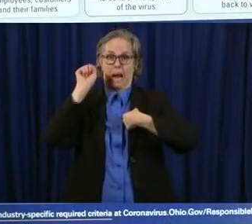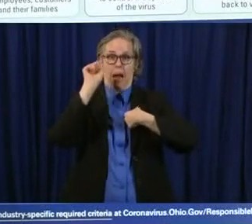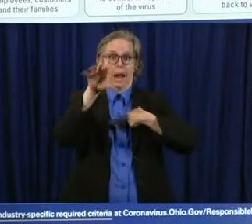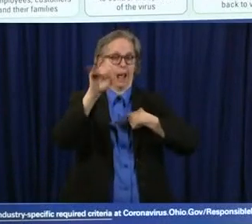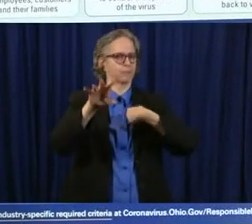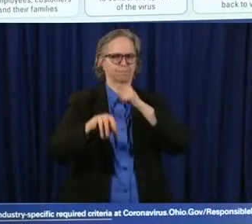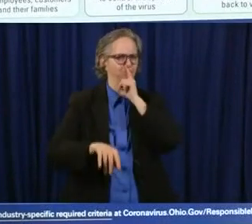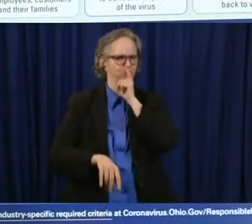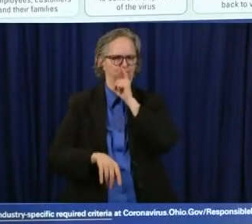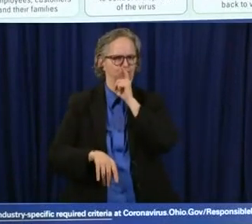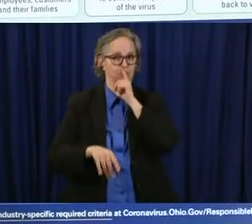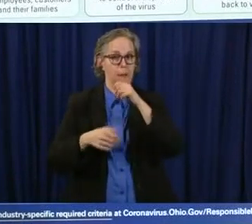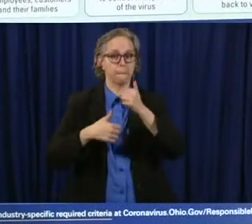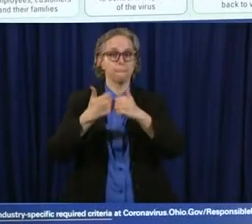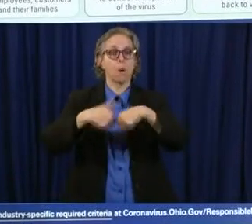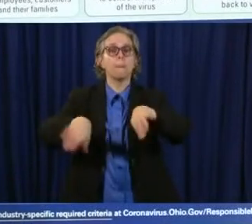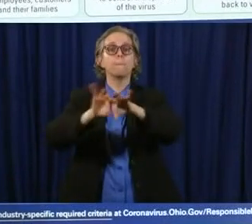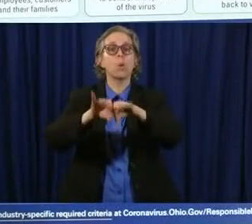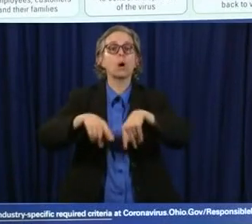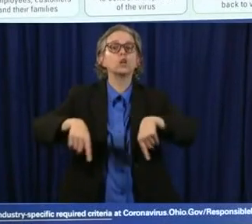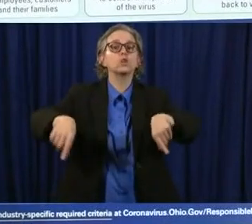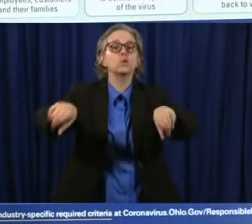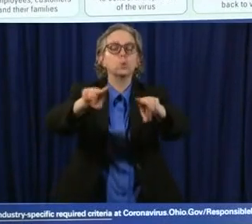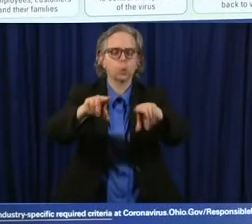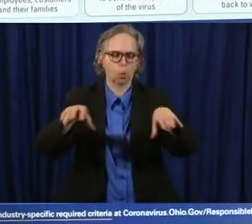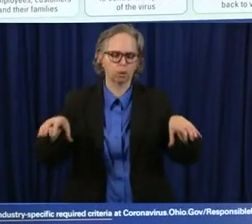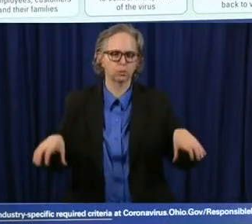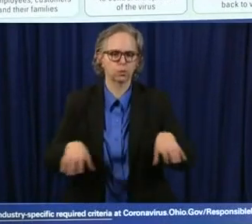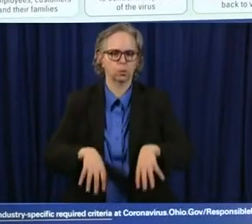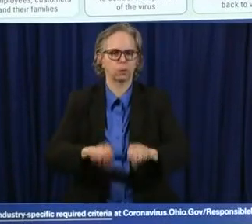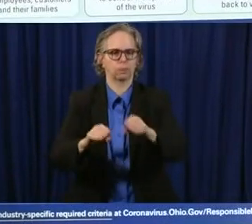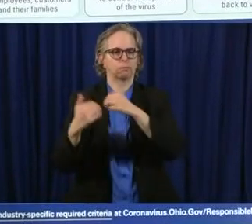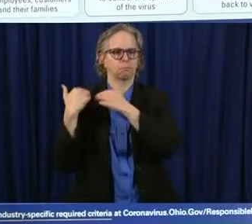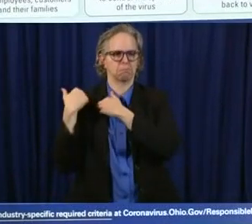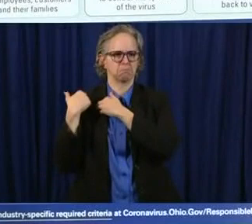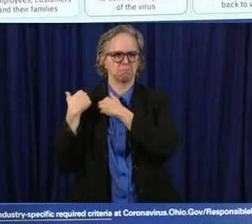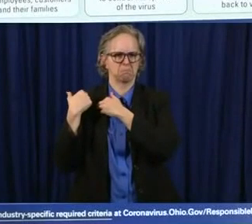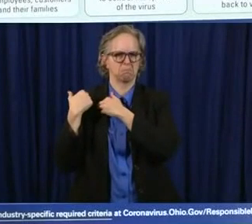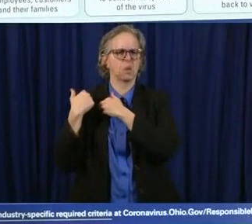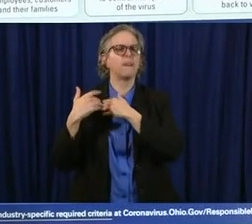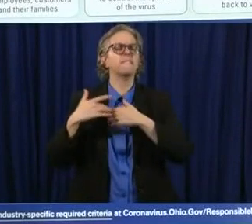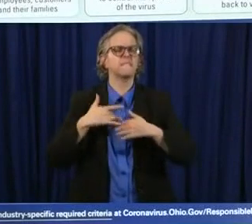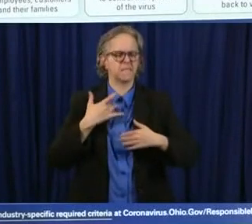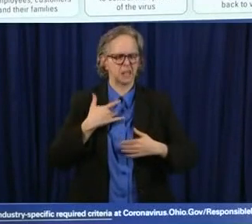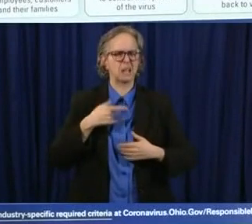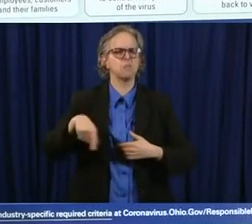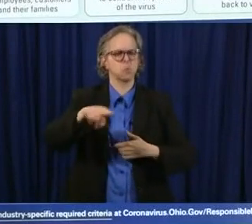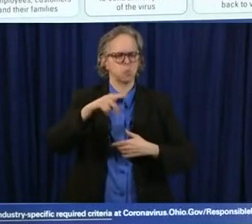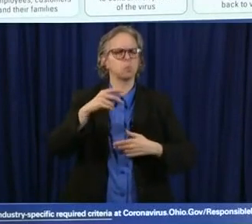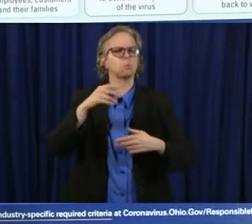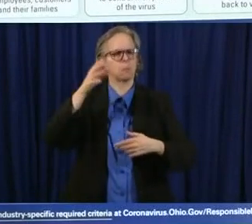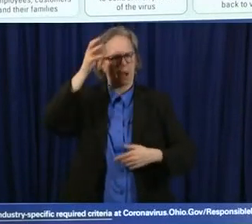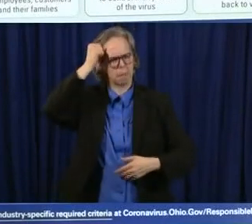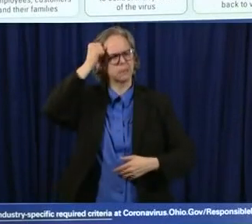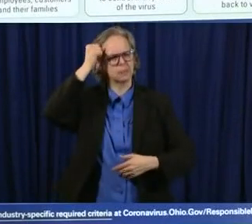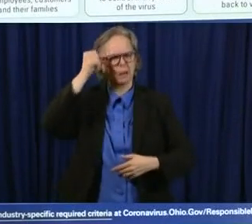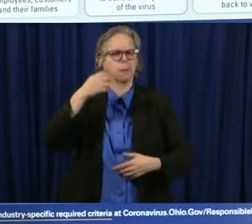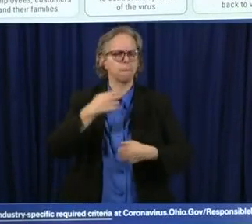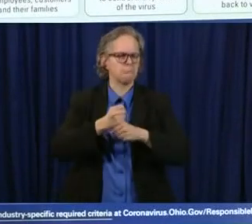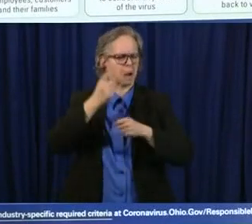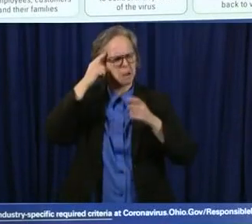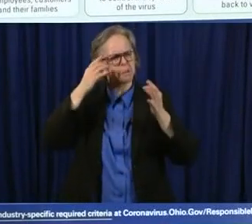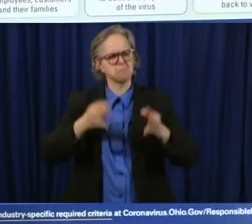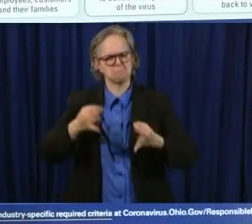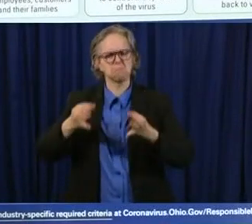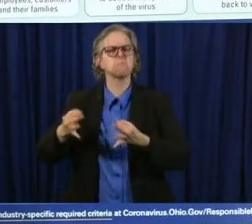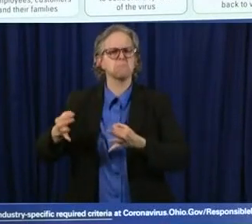and i think ohioans are going to continue to use common sense uh they're going to continue to make rational decisions and